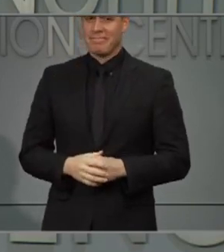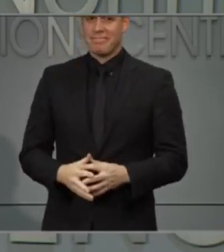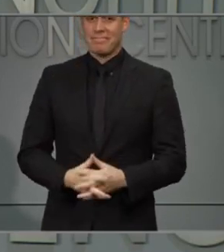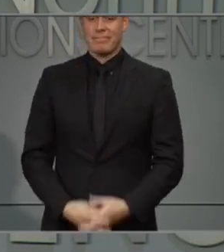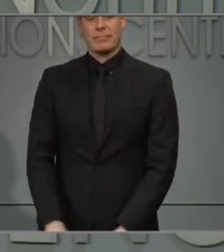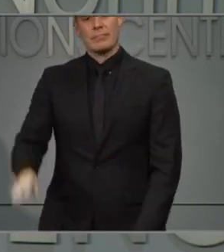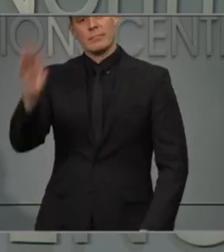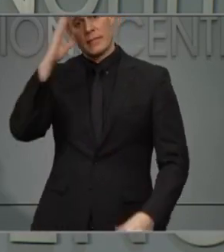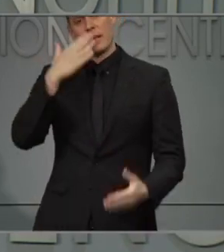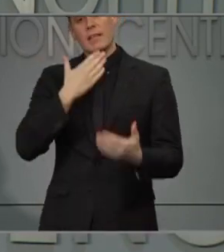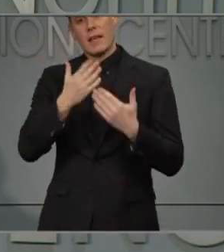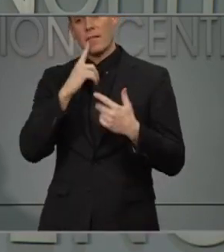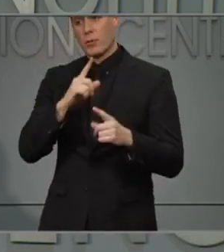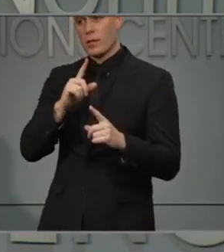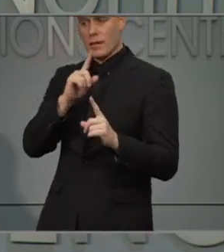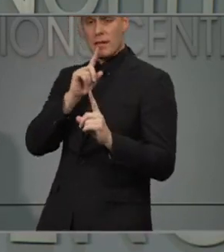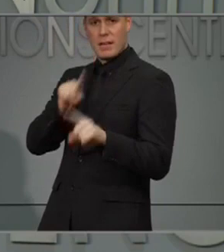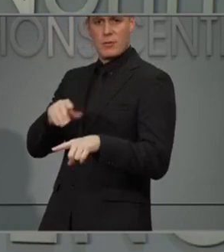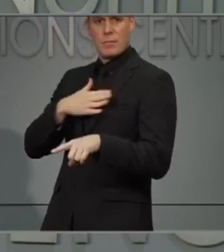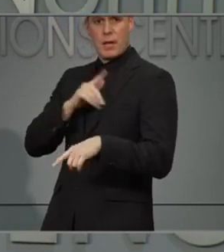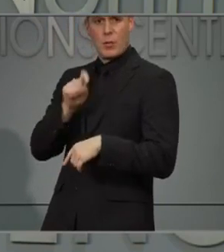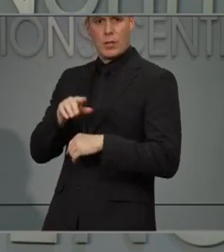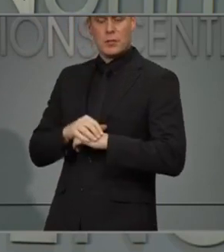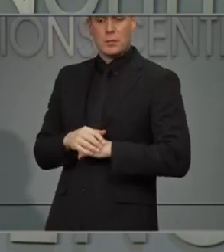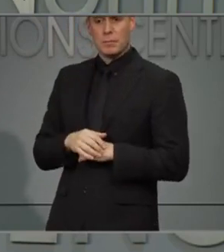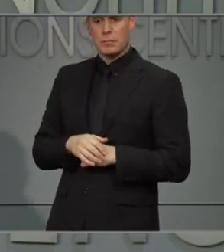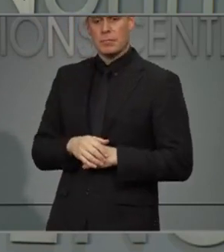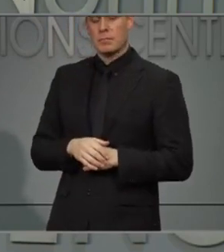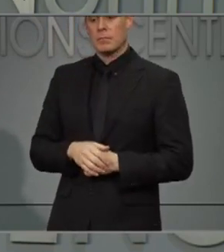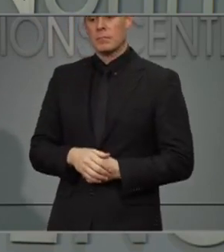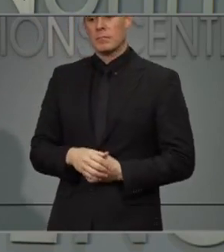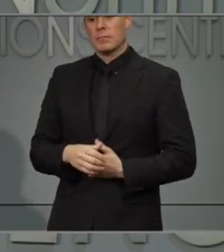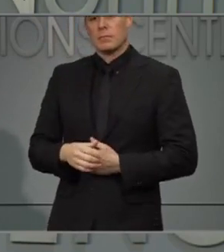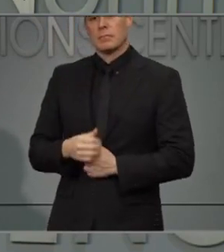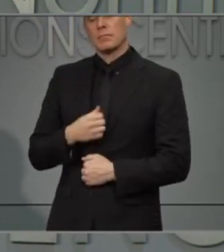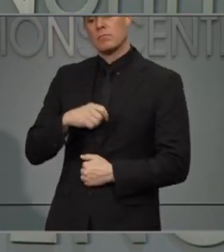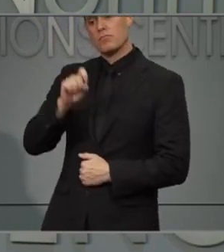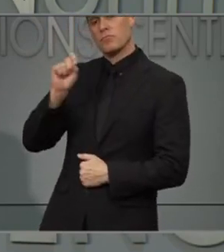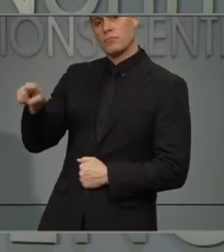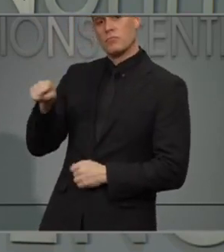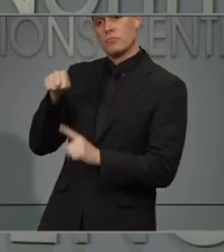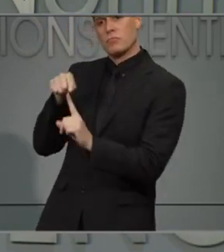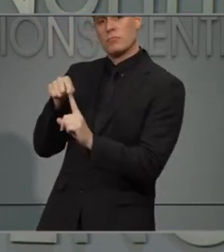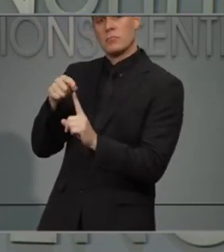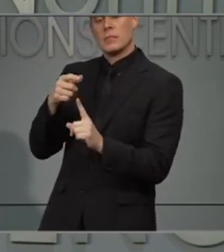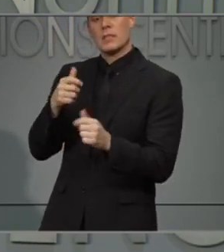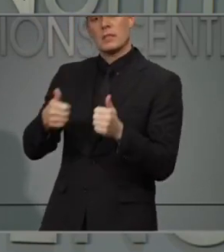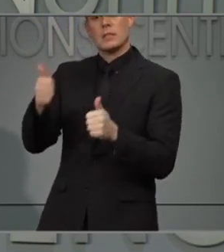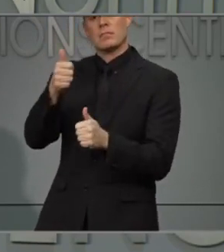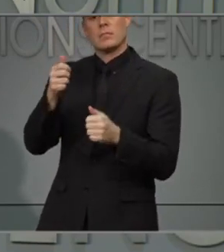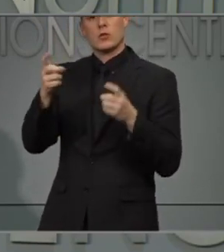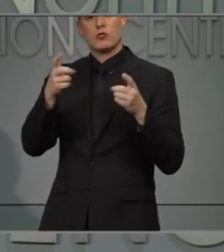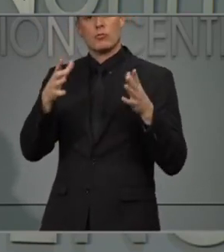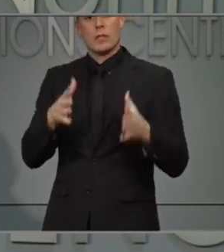Hi thanks for taking my question. I'd like to direct this question to Director Sprayberry.